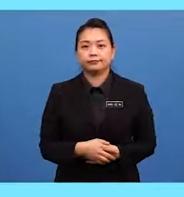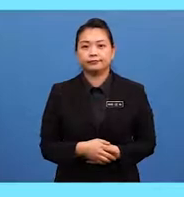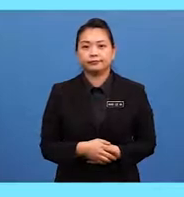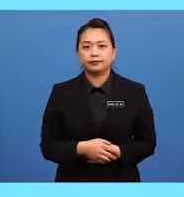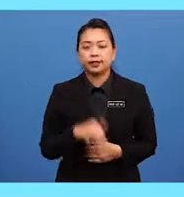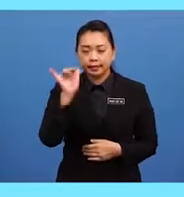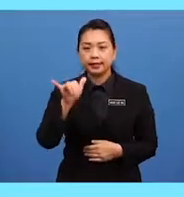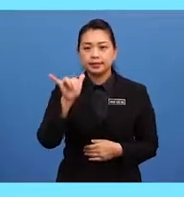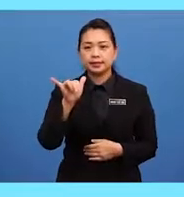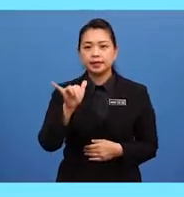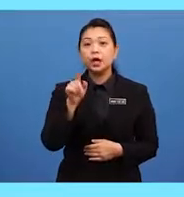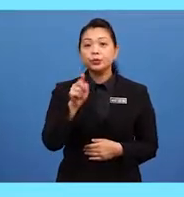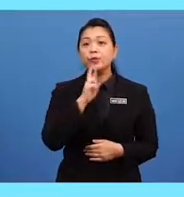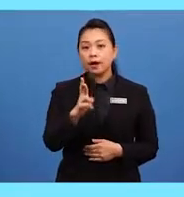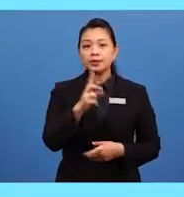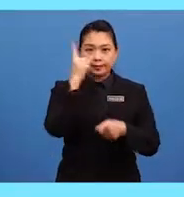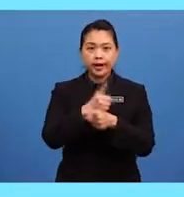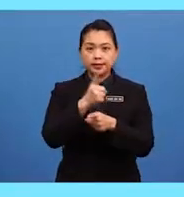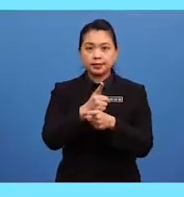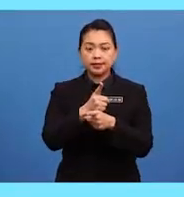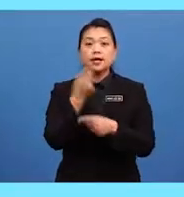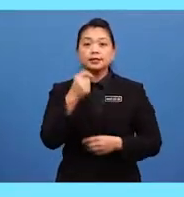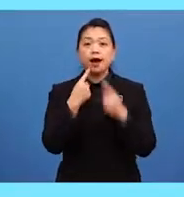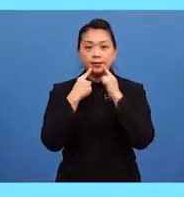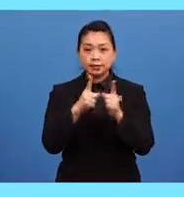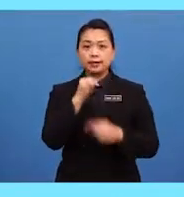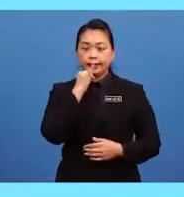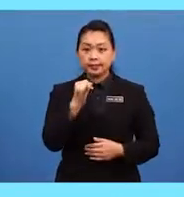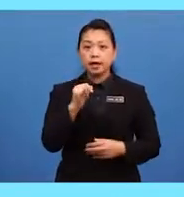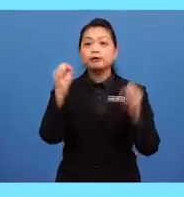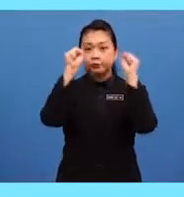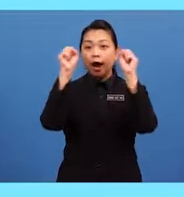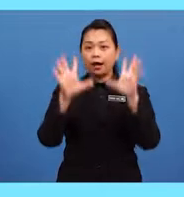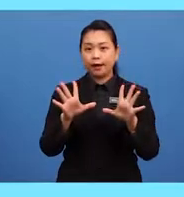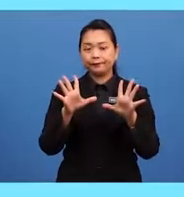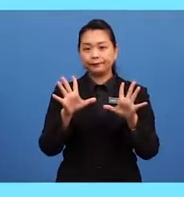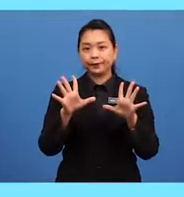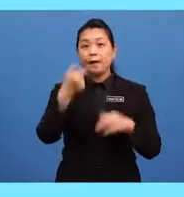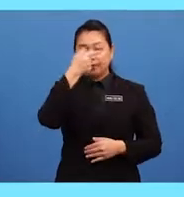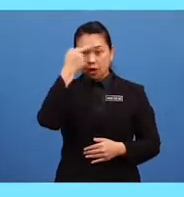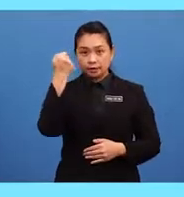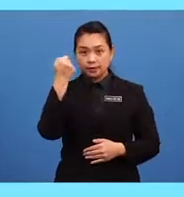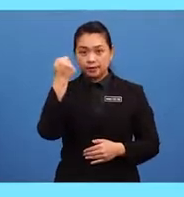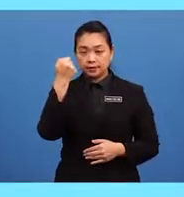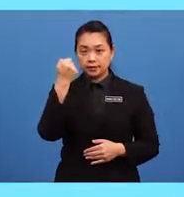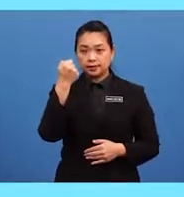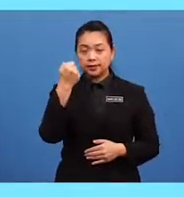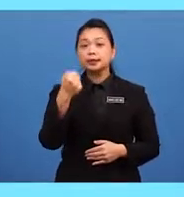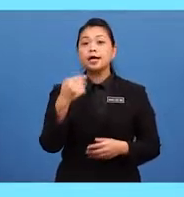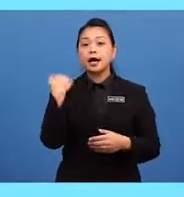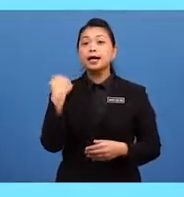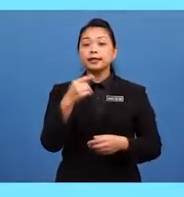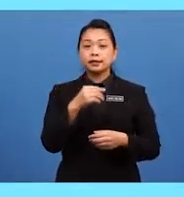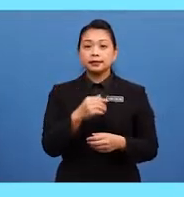Yes, you are correct. The answer is Shah Alam. Because it is a name